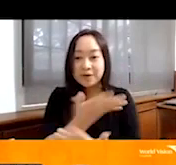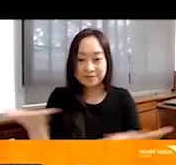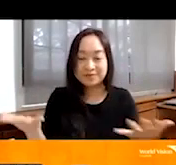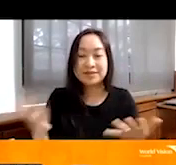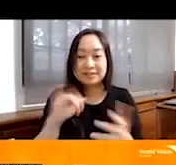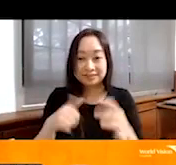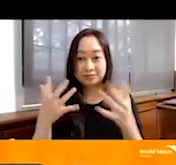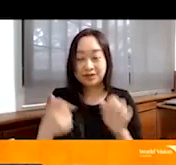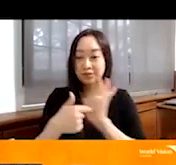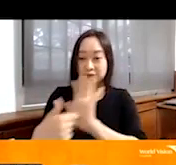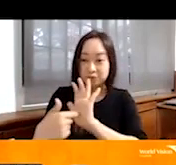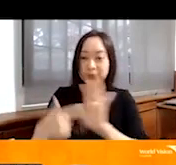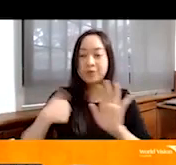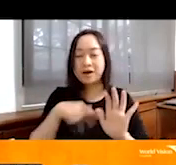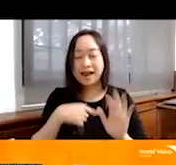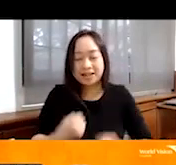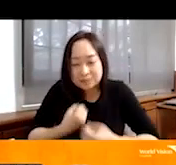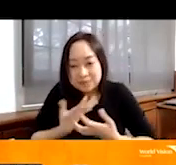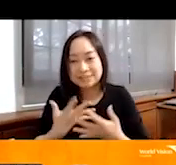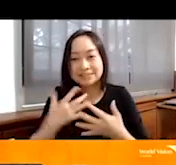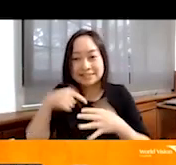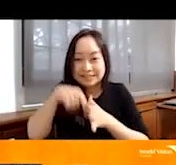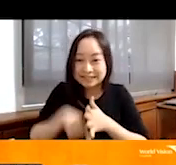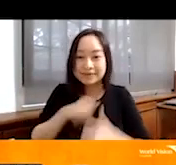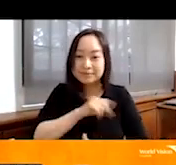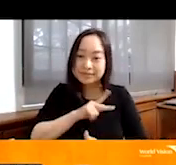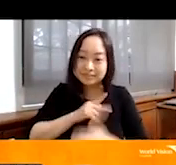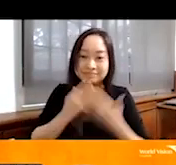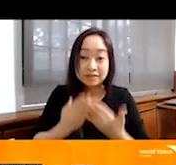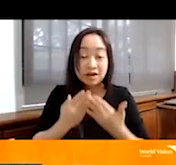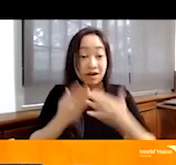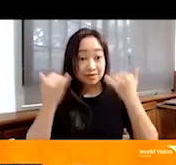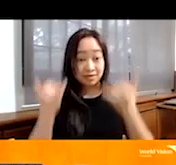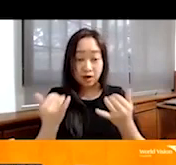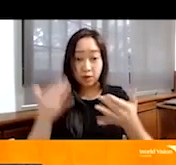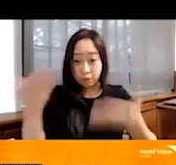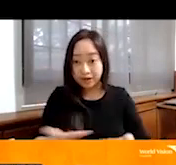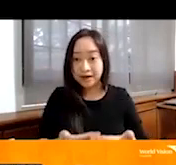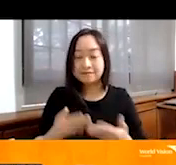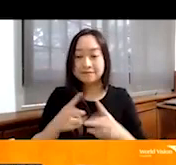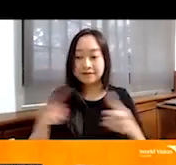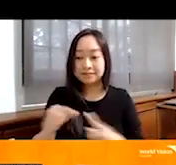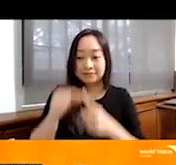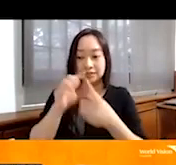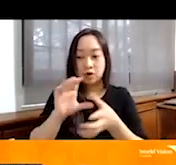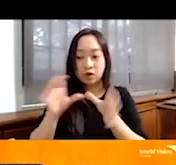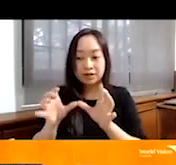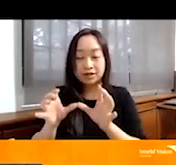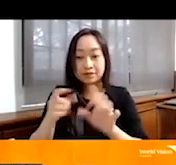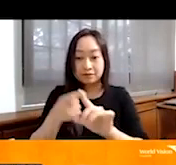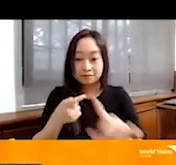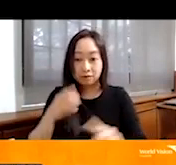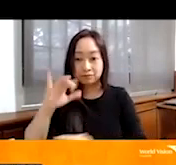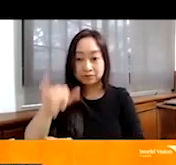Just want to express our deepest appreciation. Now, let me move on to welcome a very special colleague all the way from